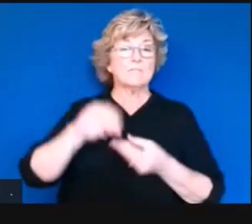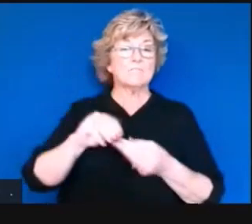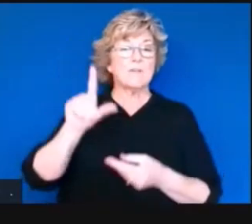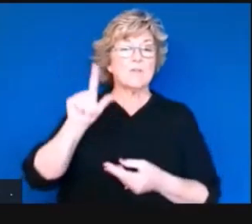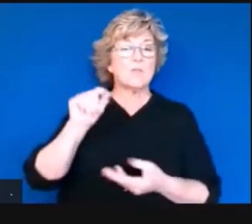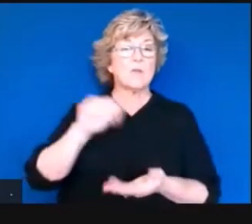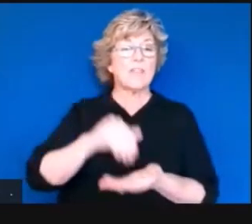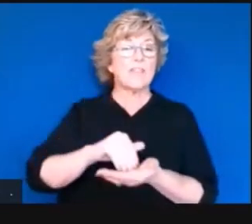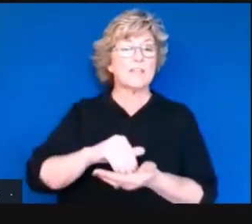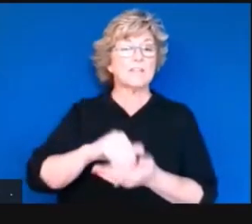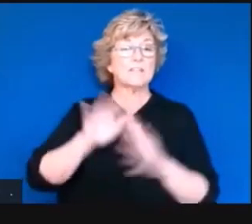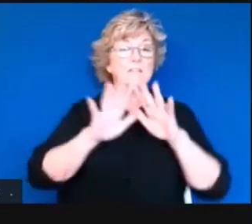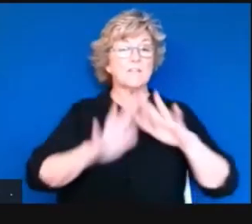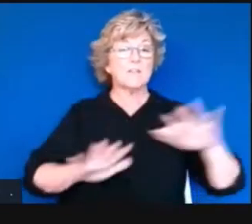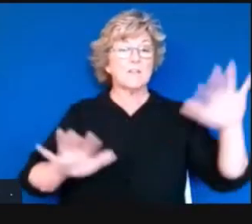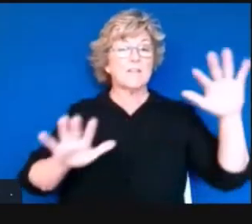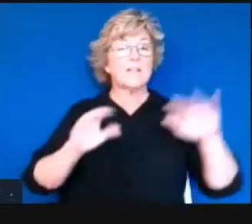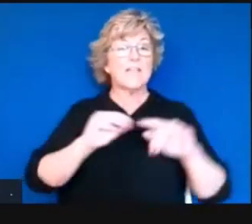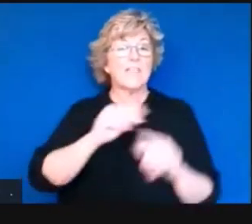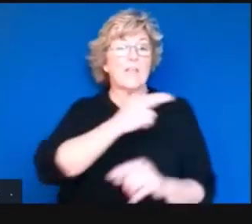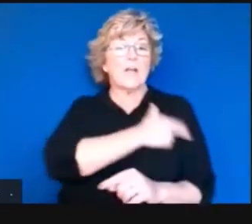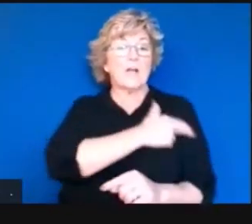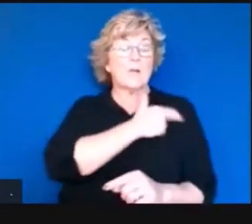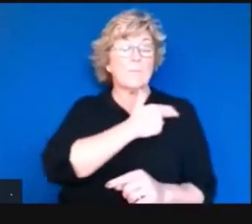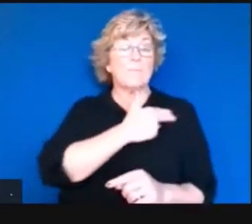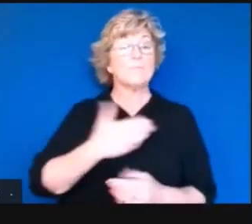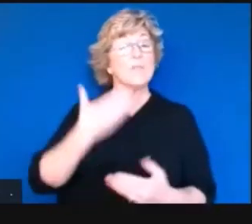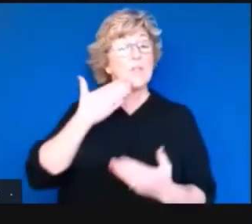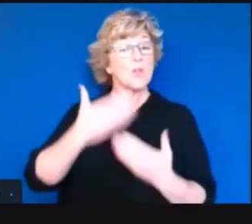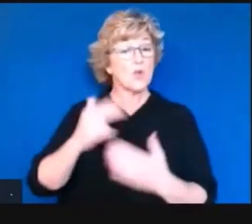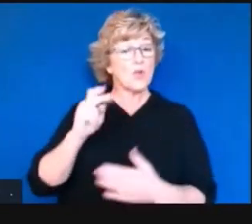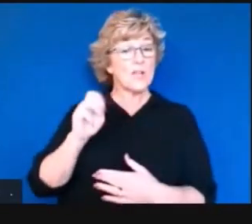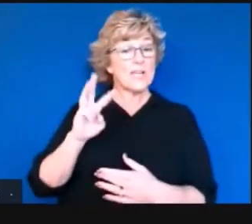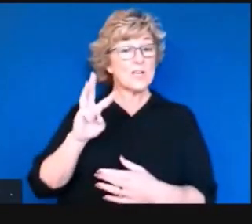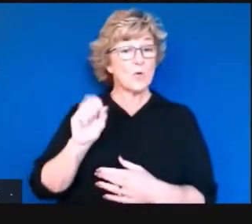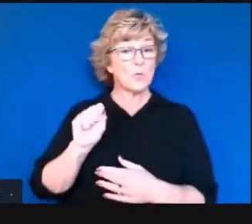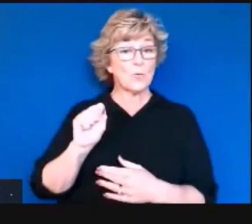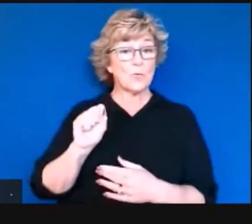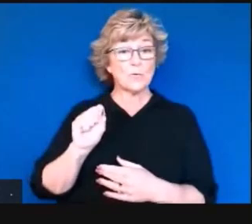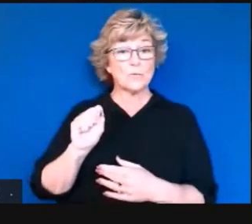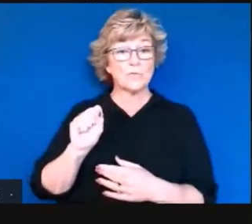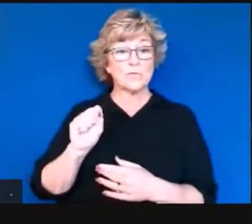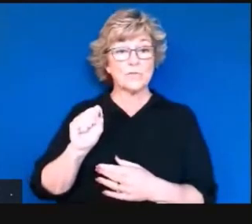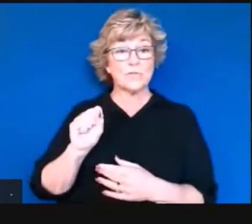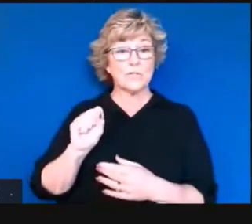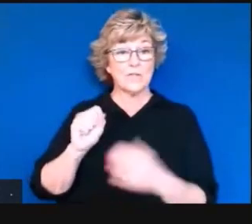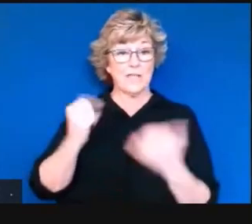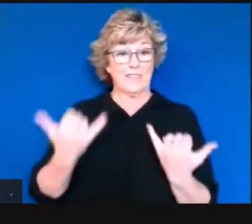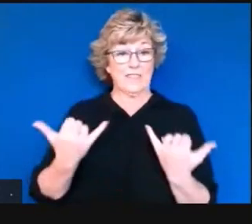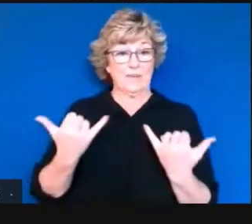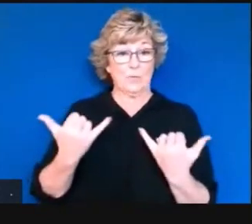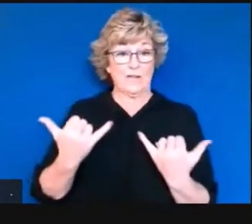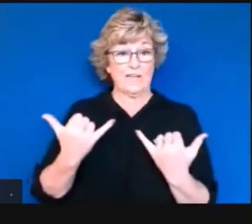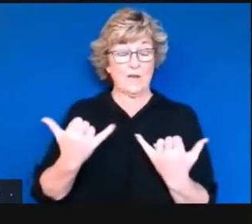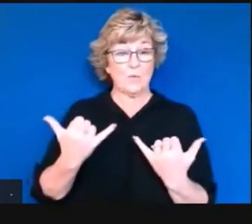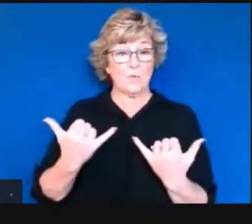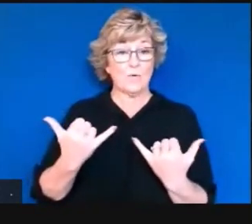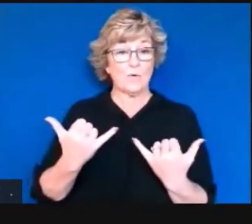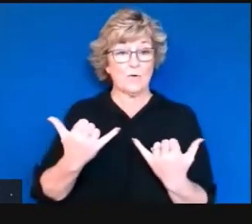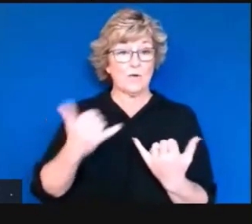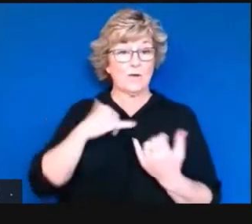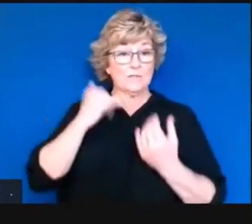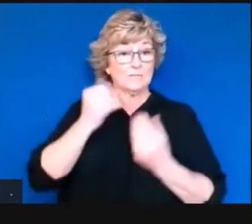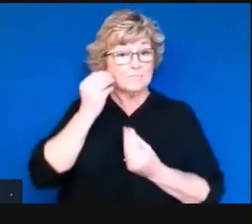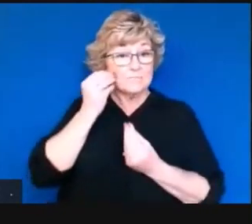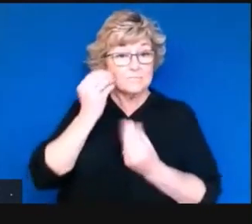Good news on Moderna. As of, well, as of this moment, I can report to